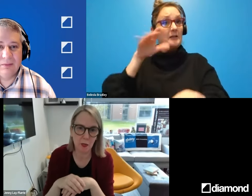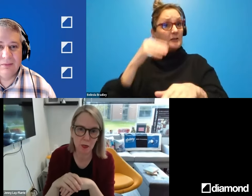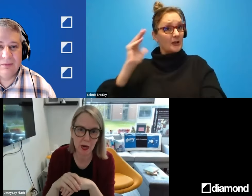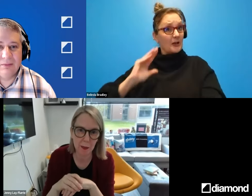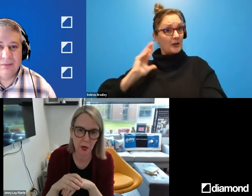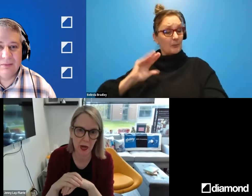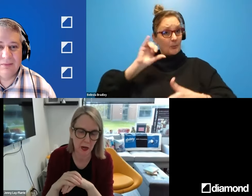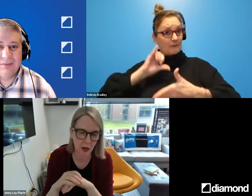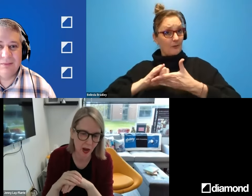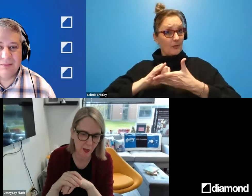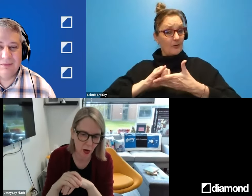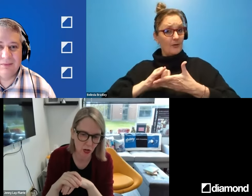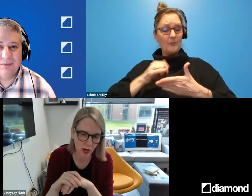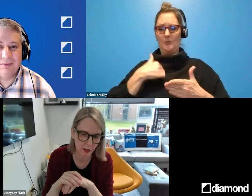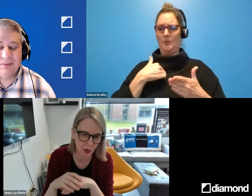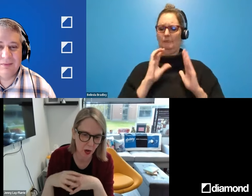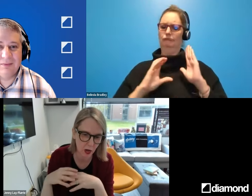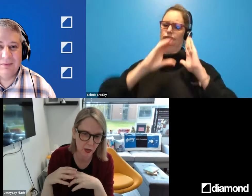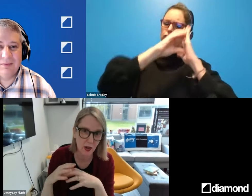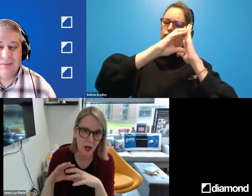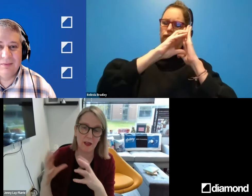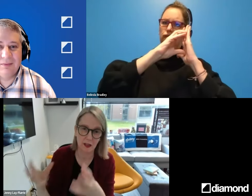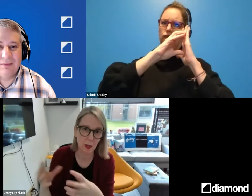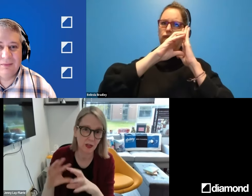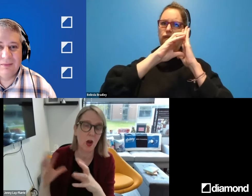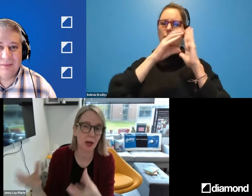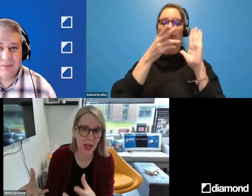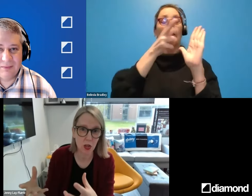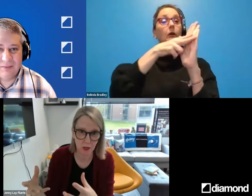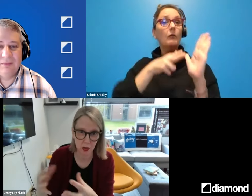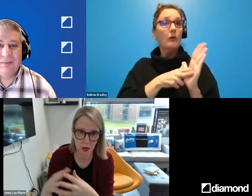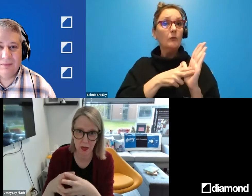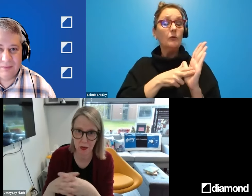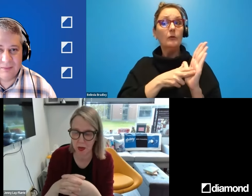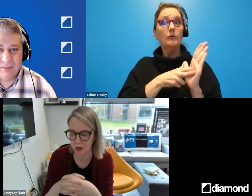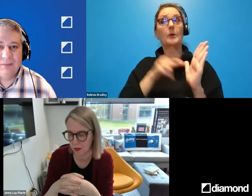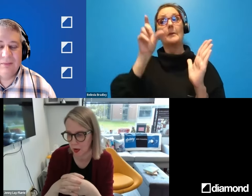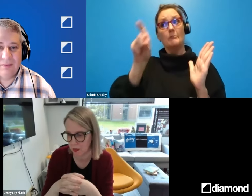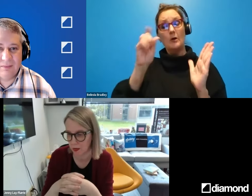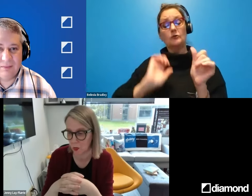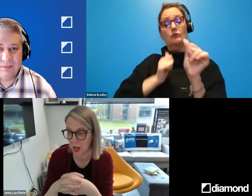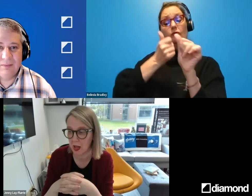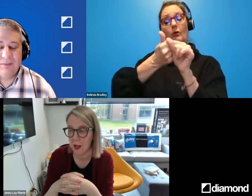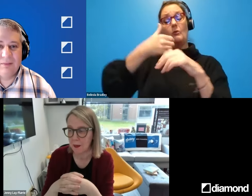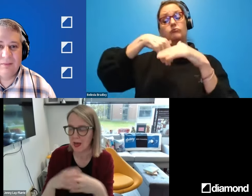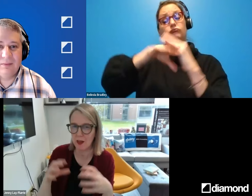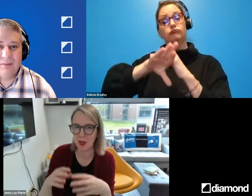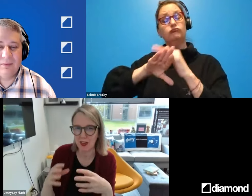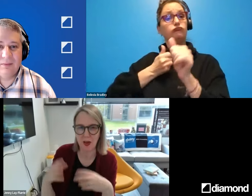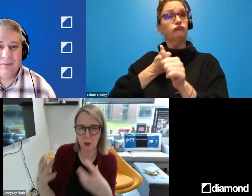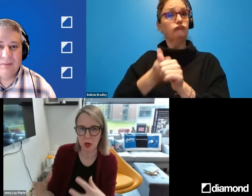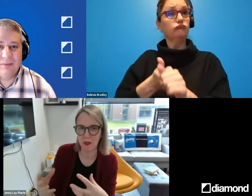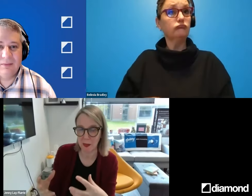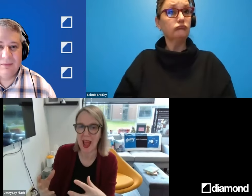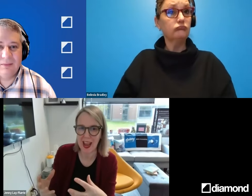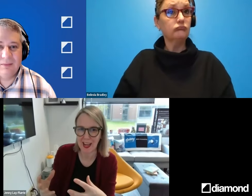we also really put in the contracts on accessibility obligations, on accessibility as part of those as well. And it's not